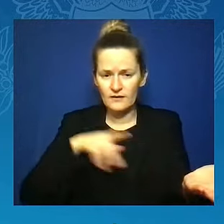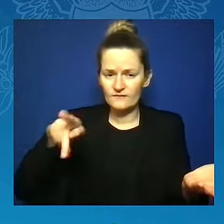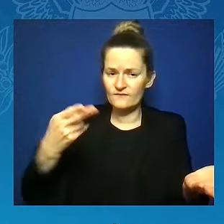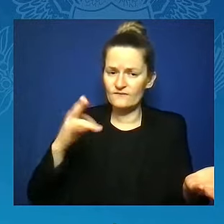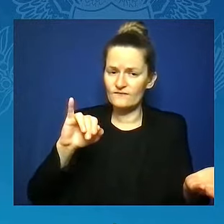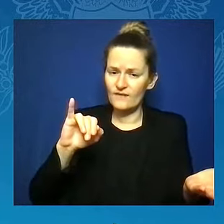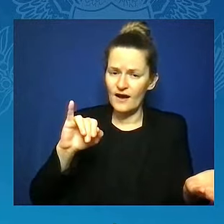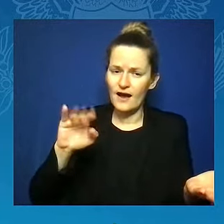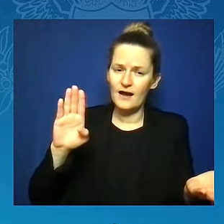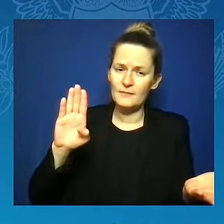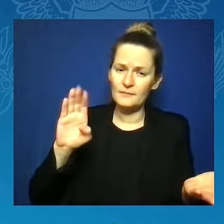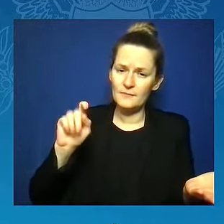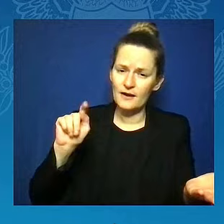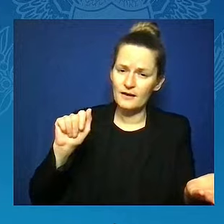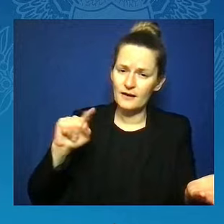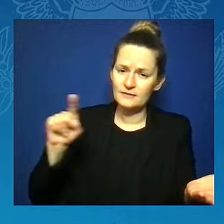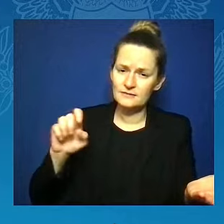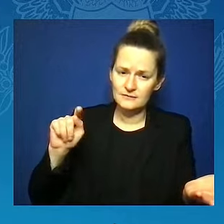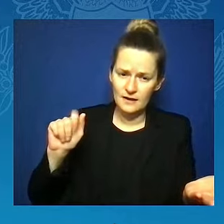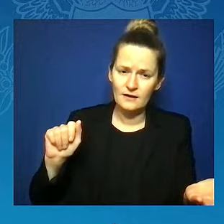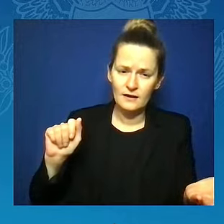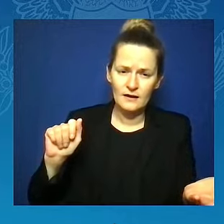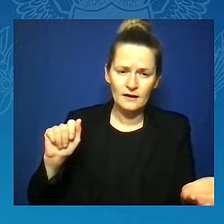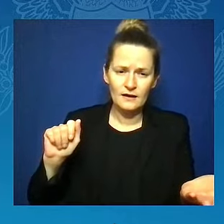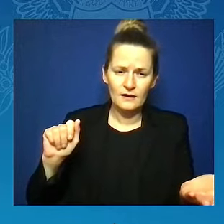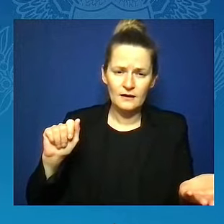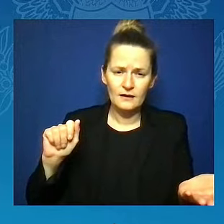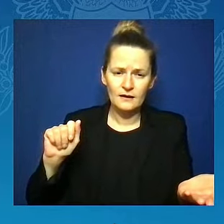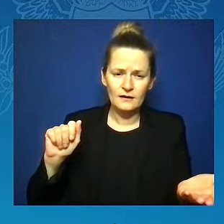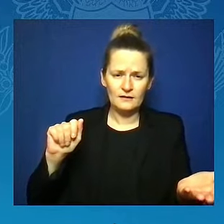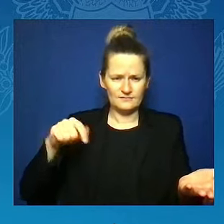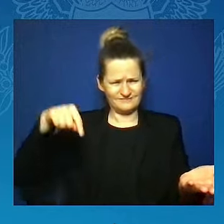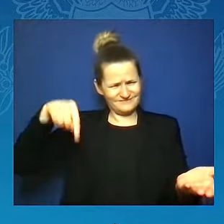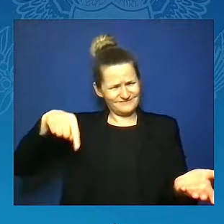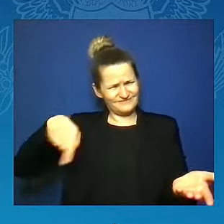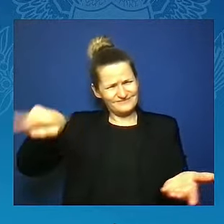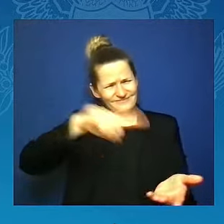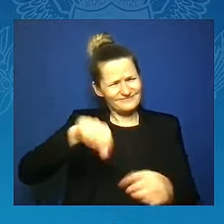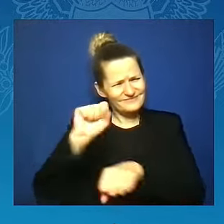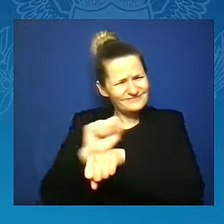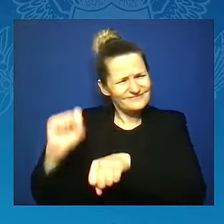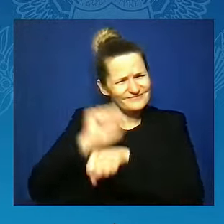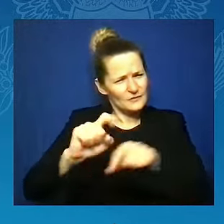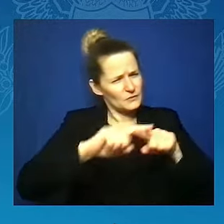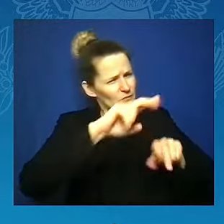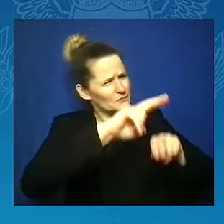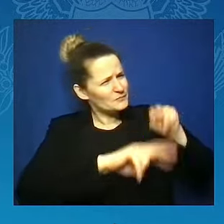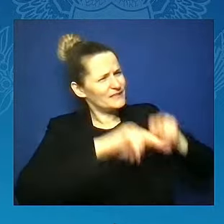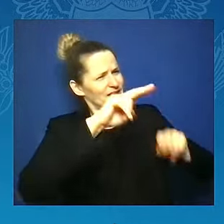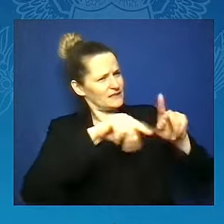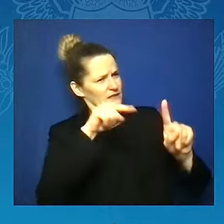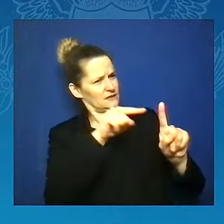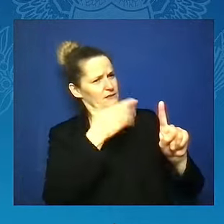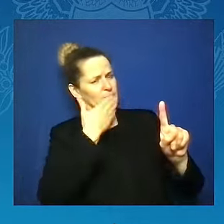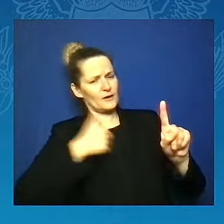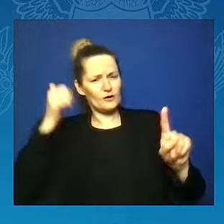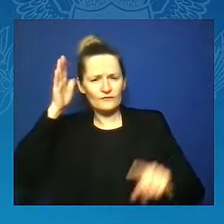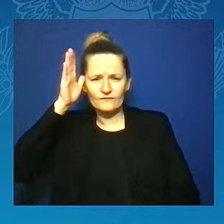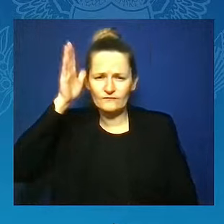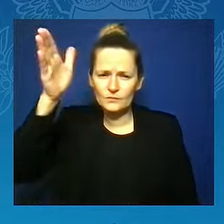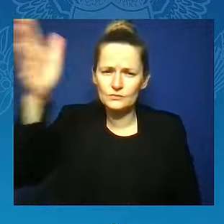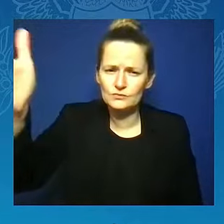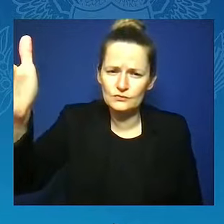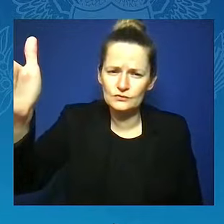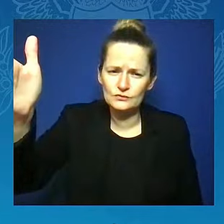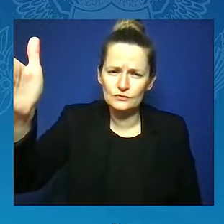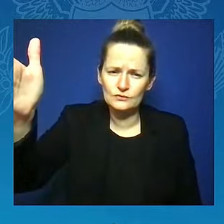future. During the Civil Rights Movement, you marched for voting rights, economic justice,